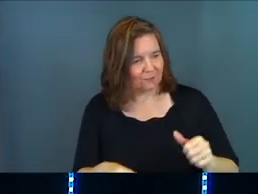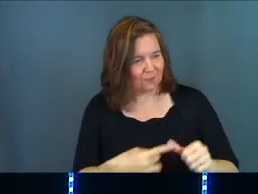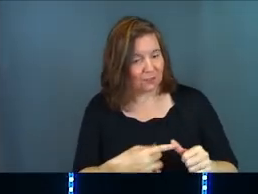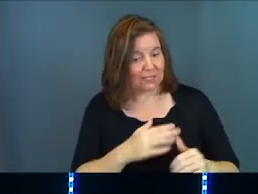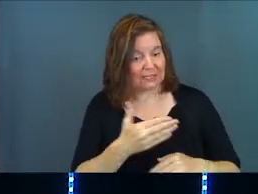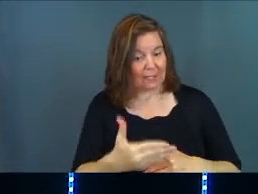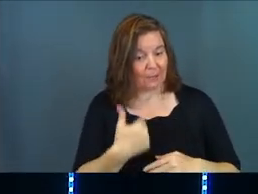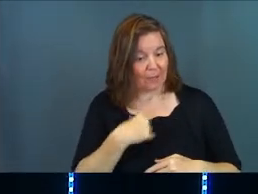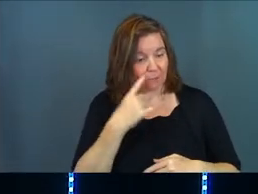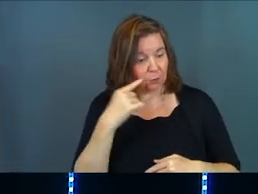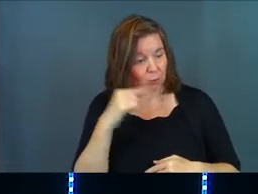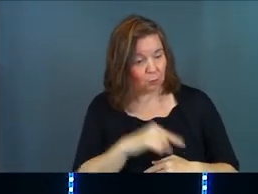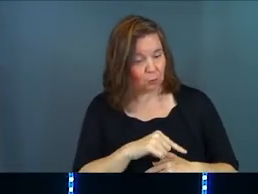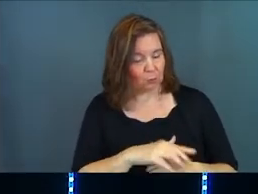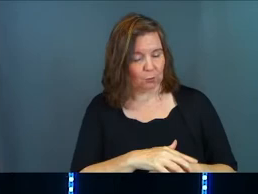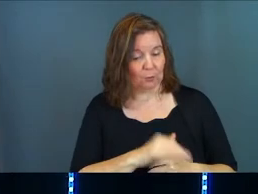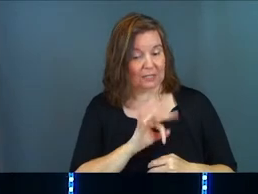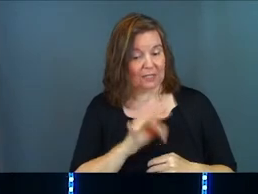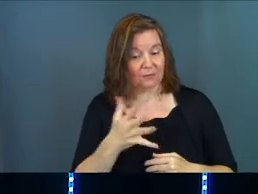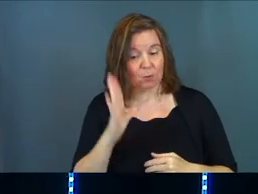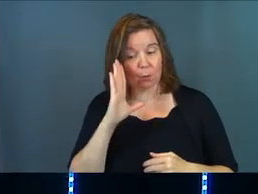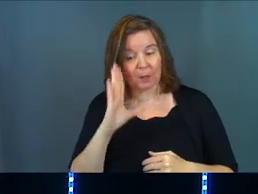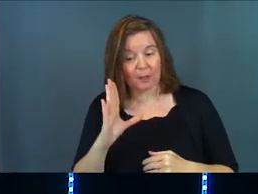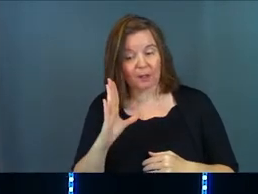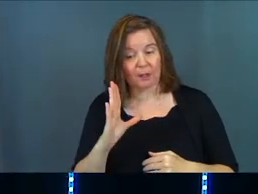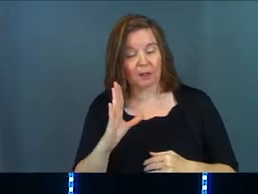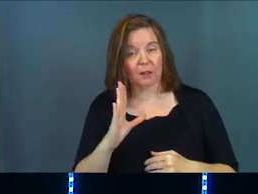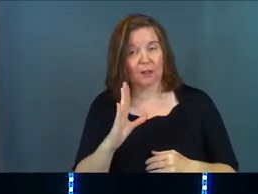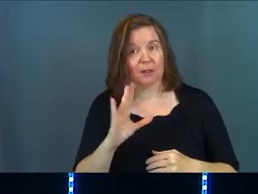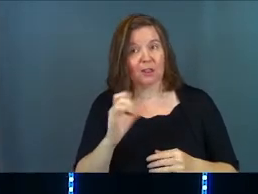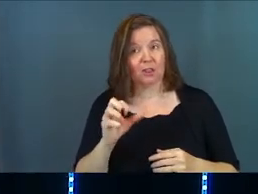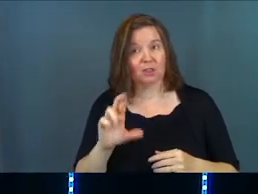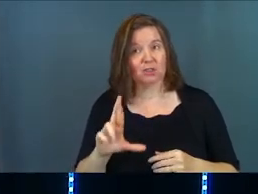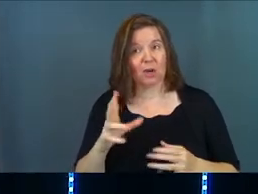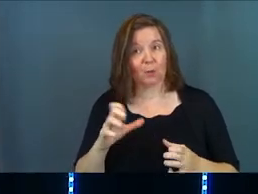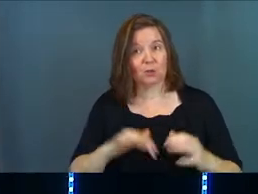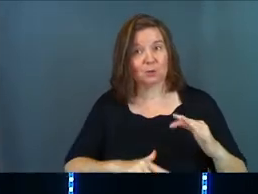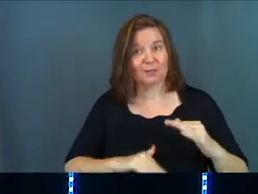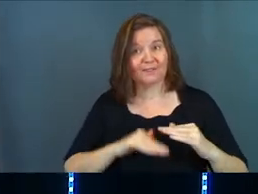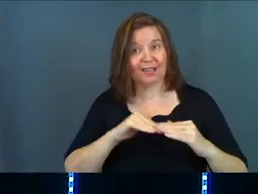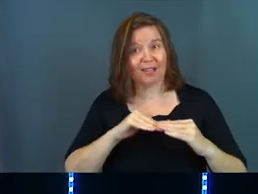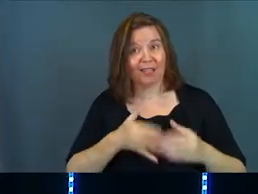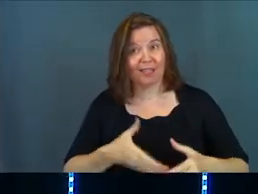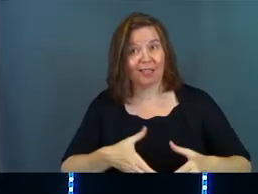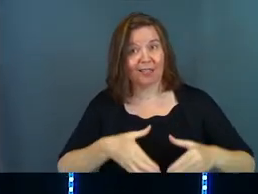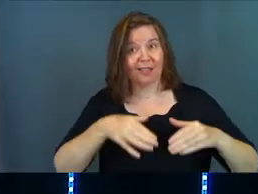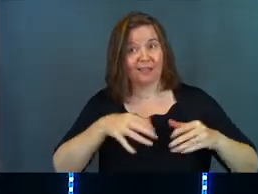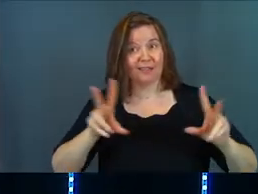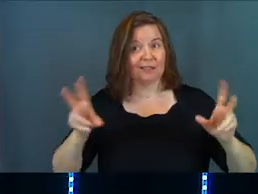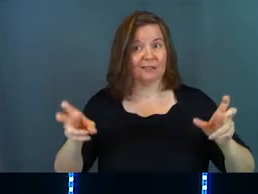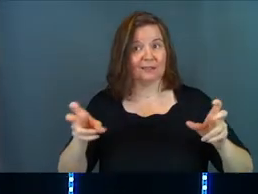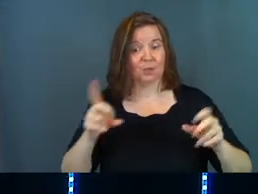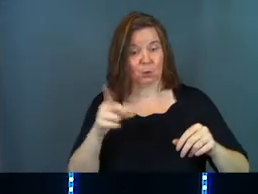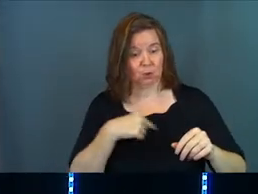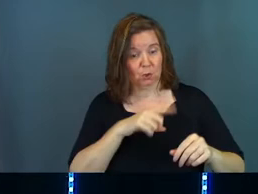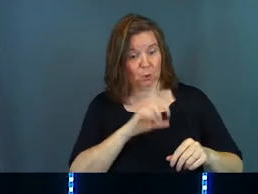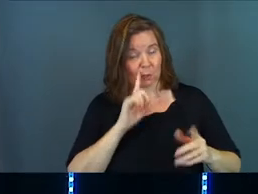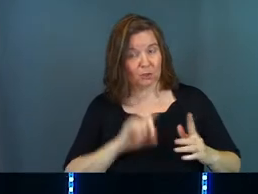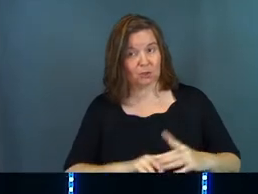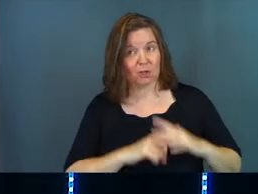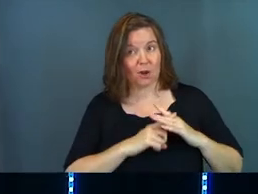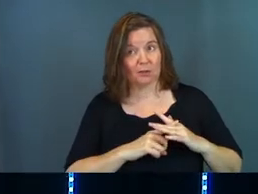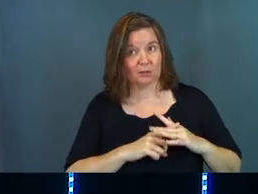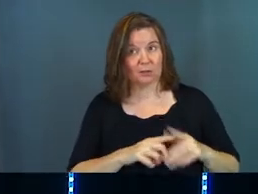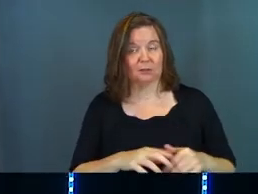And the step I've got for you, if you will, the jar I want you to fill, where you're going to